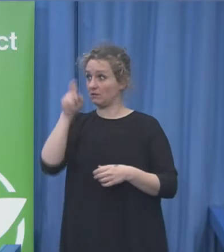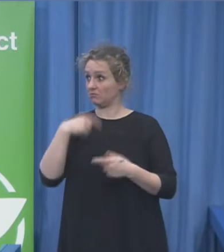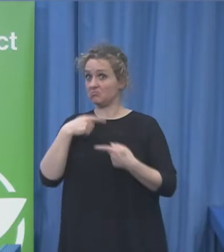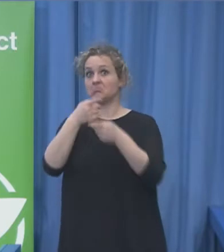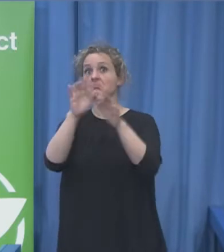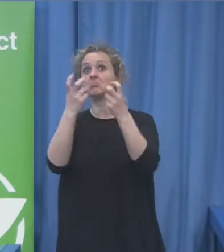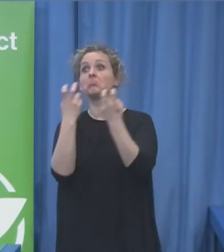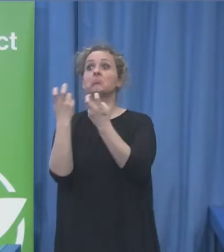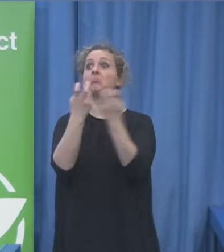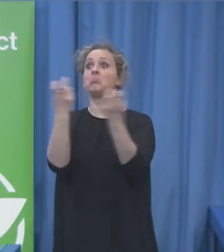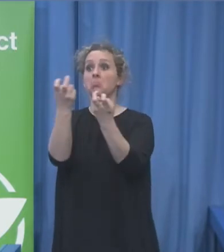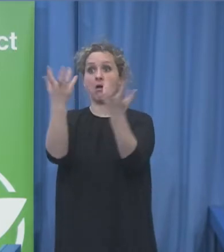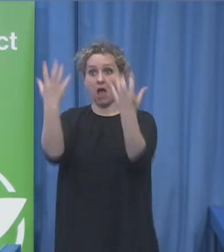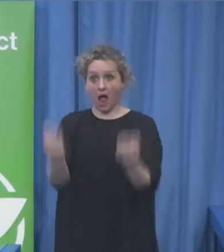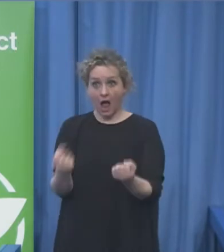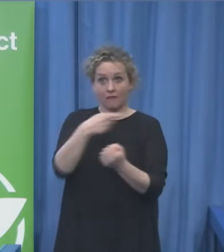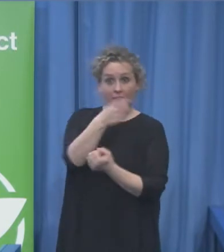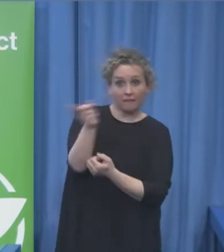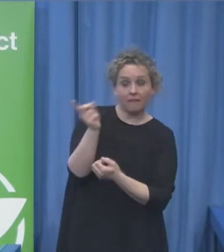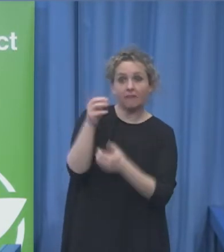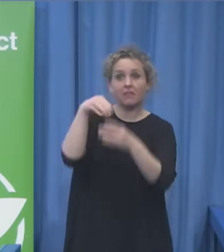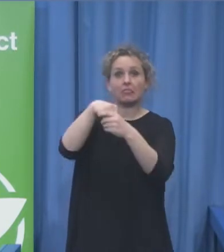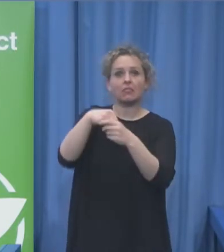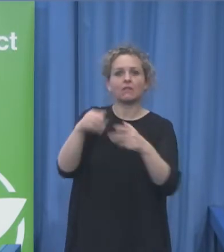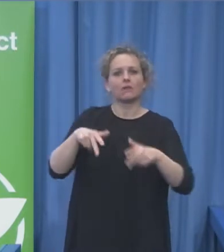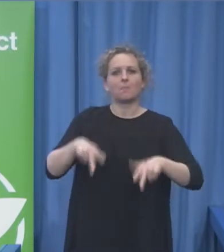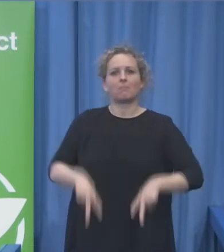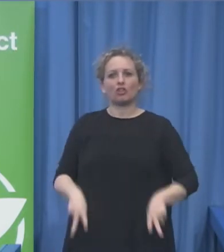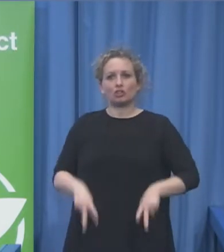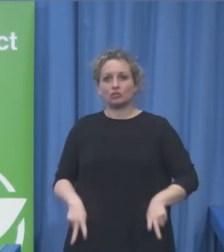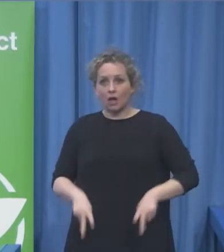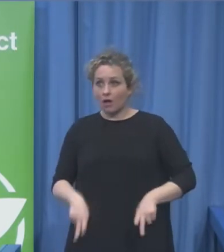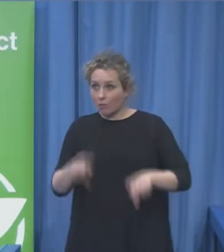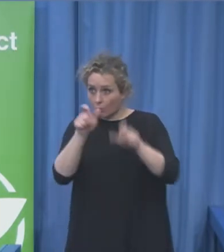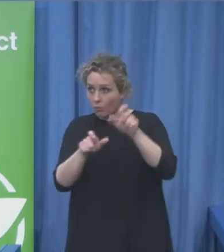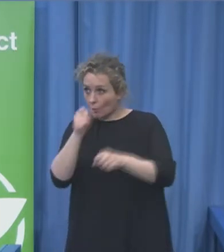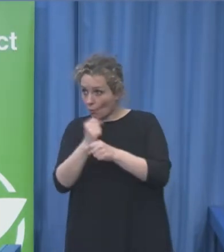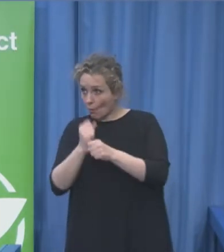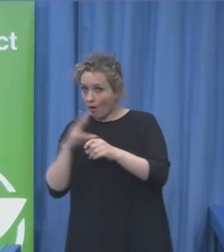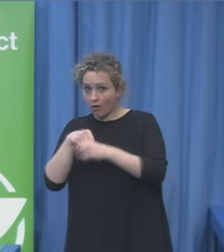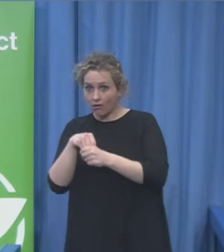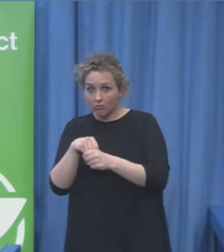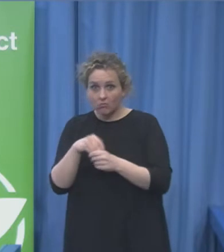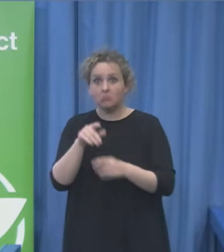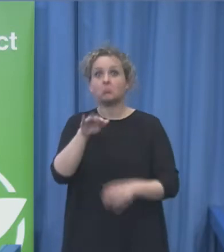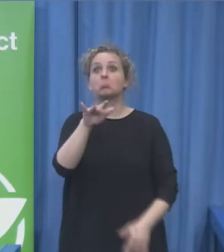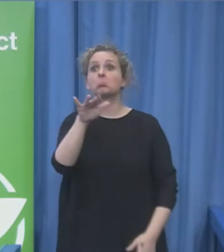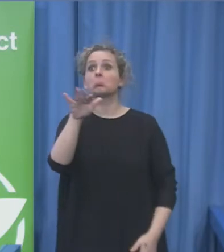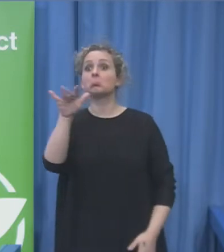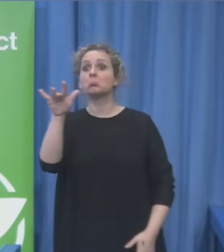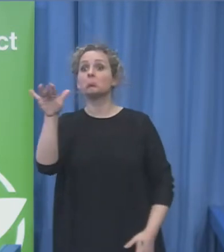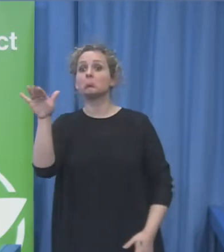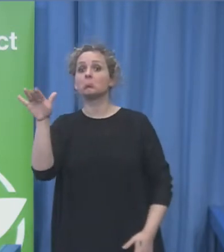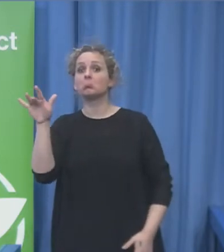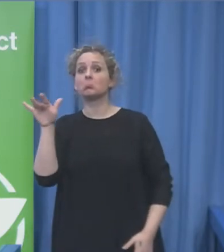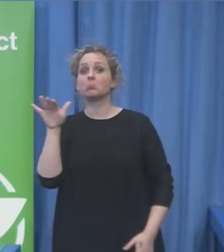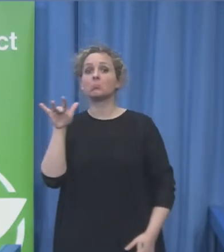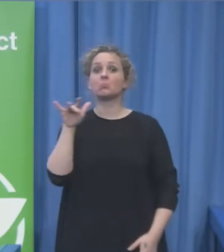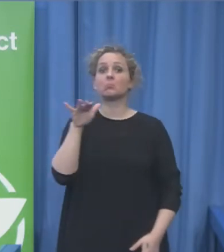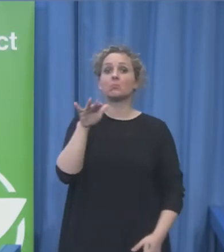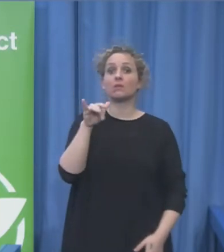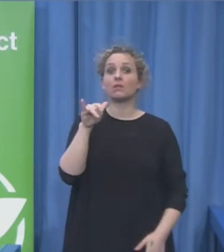The trick, if you like, is to try to get them to see that using messages which